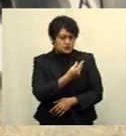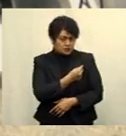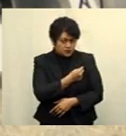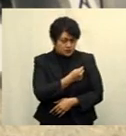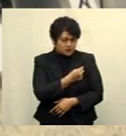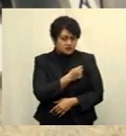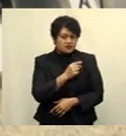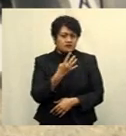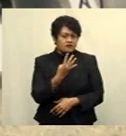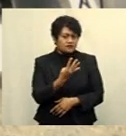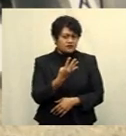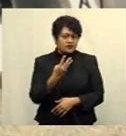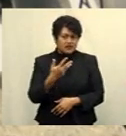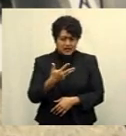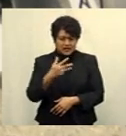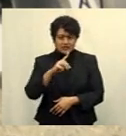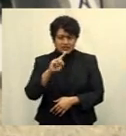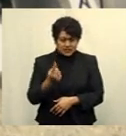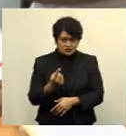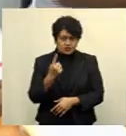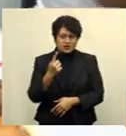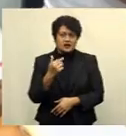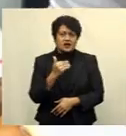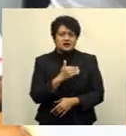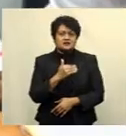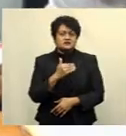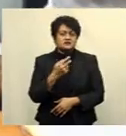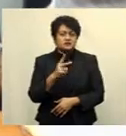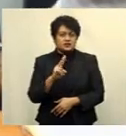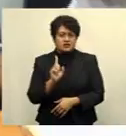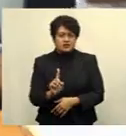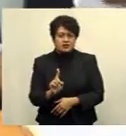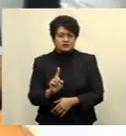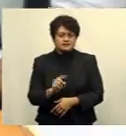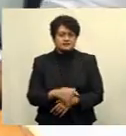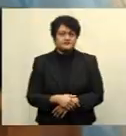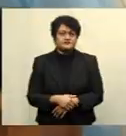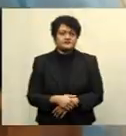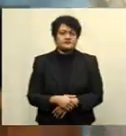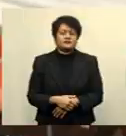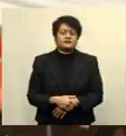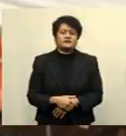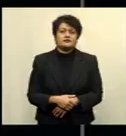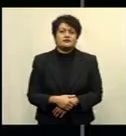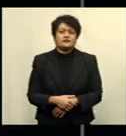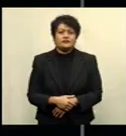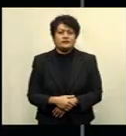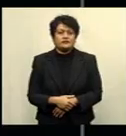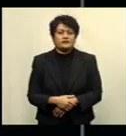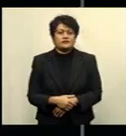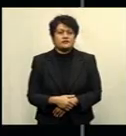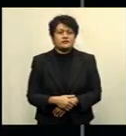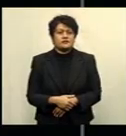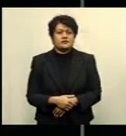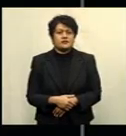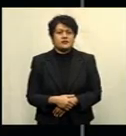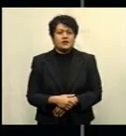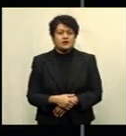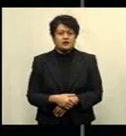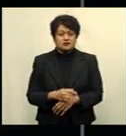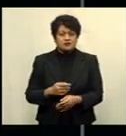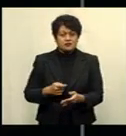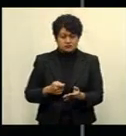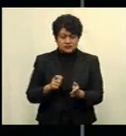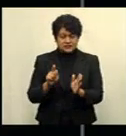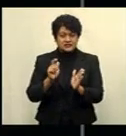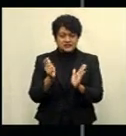,121 individuals have received their second dose. Kritika Kumar, FBC News. As sport fines